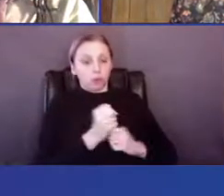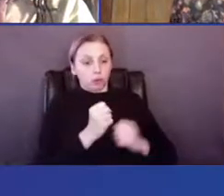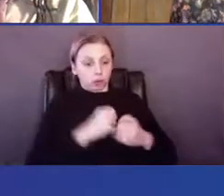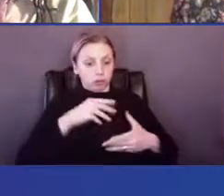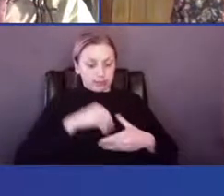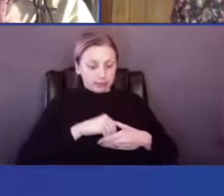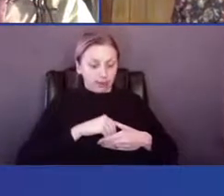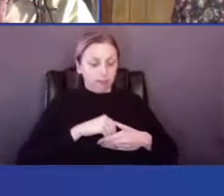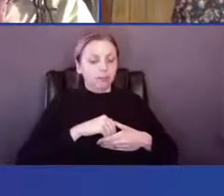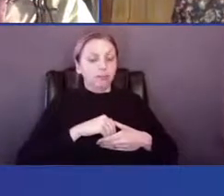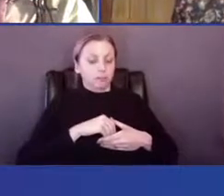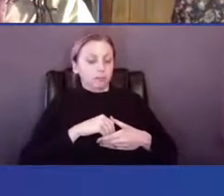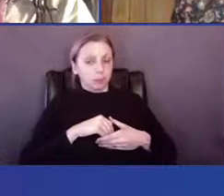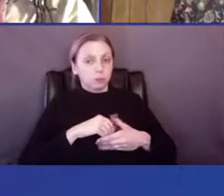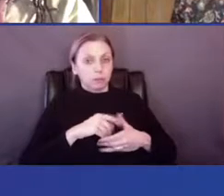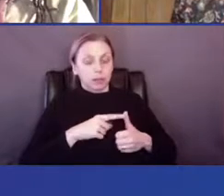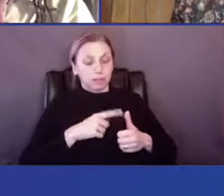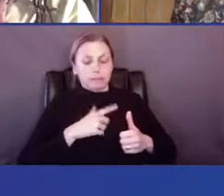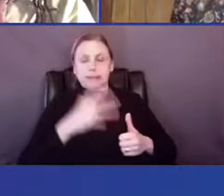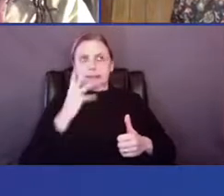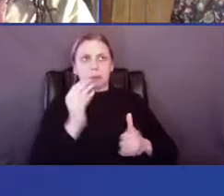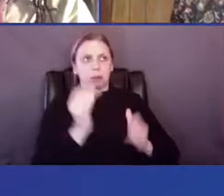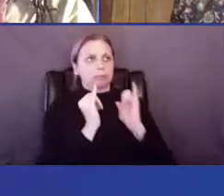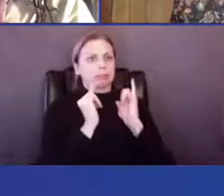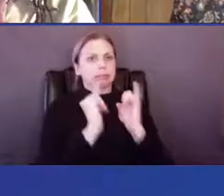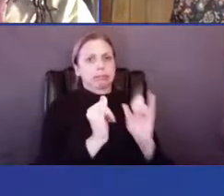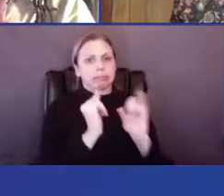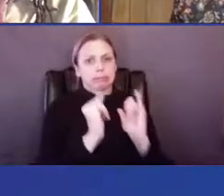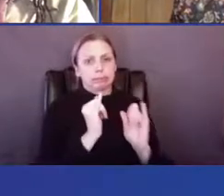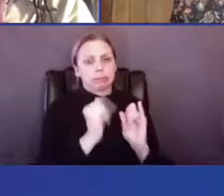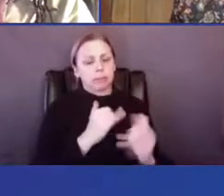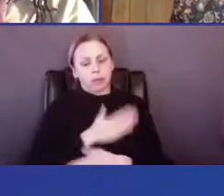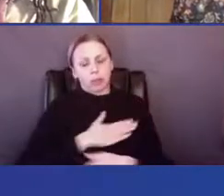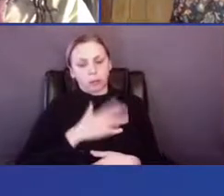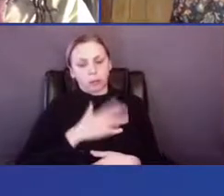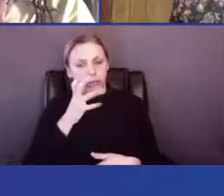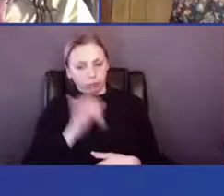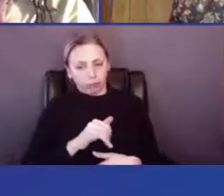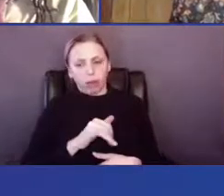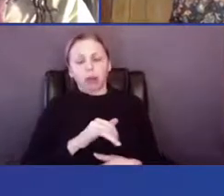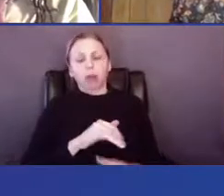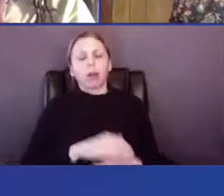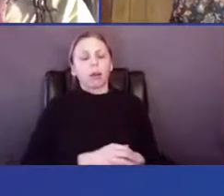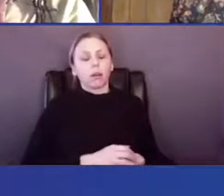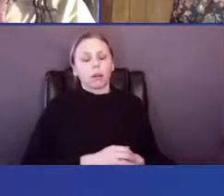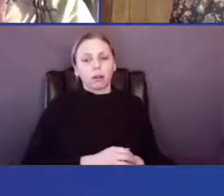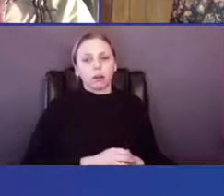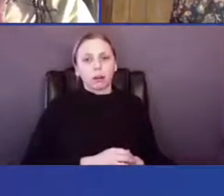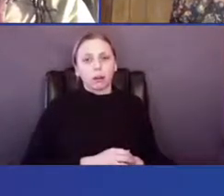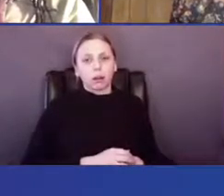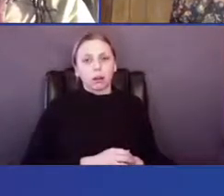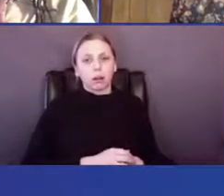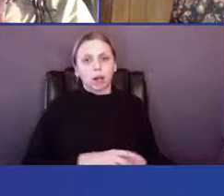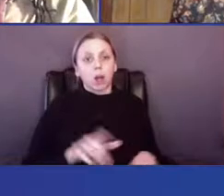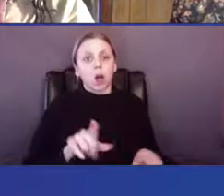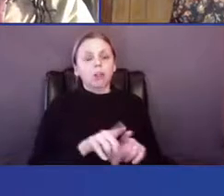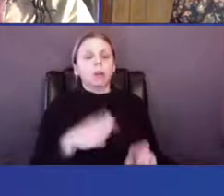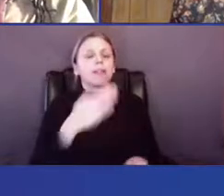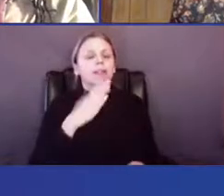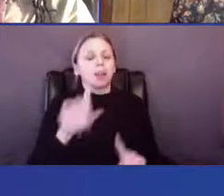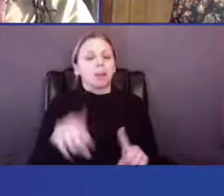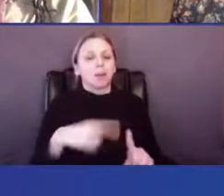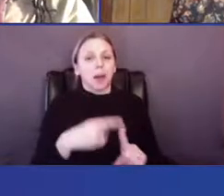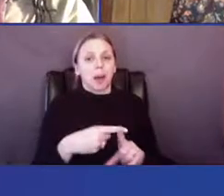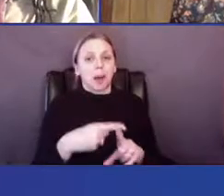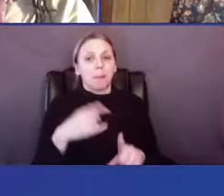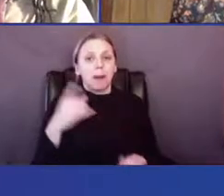And I've experienced that. And so I really appreciated hearing about that. And it brought me though, and thinking about the bartender, I don't know where you